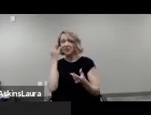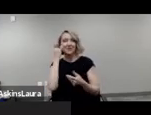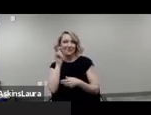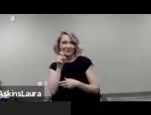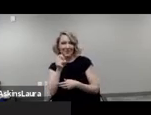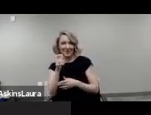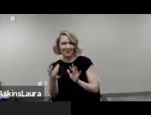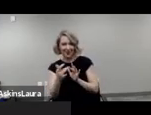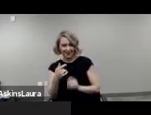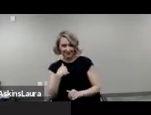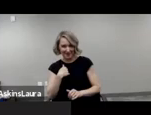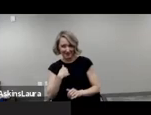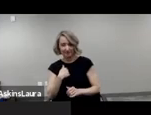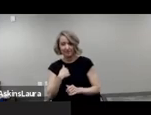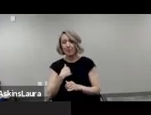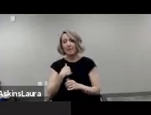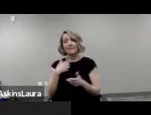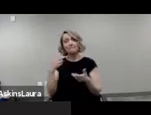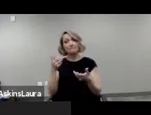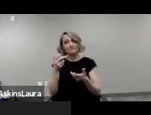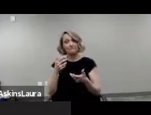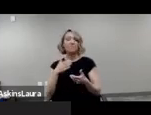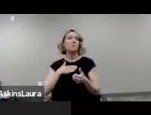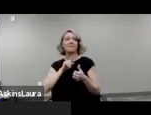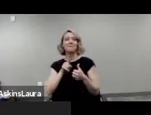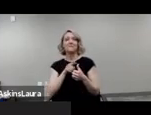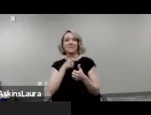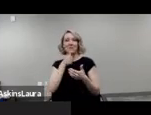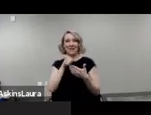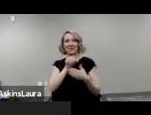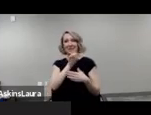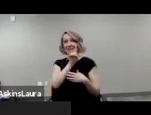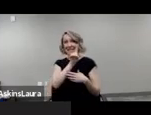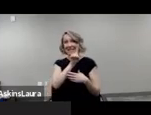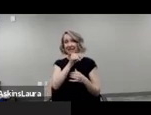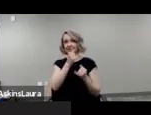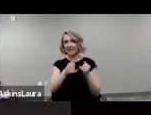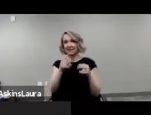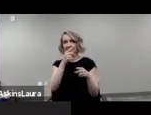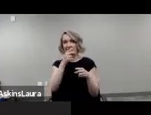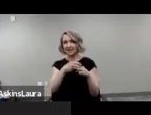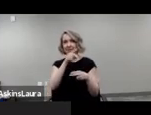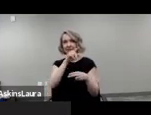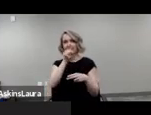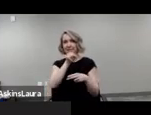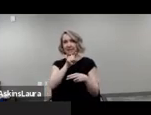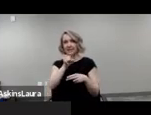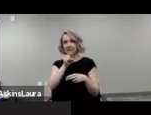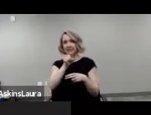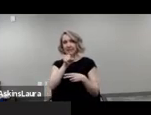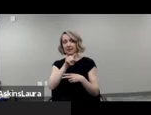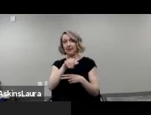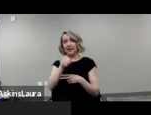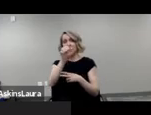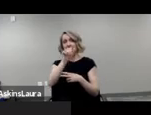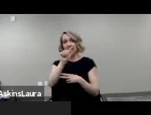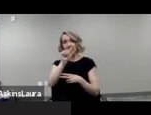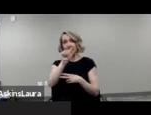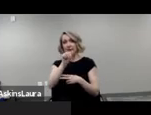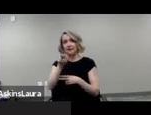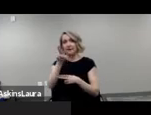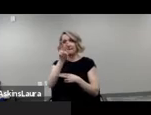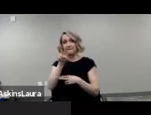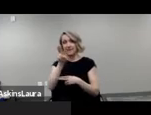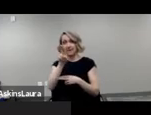you wish to reach out to me, is my first initial, so D and last name Zavala. So Z as in zebra, A,